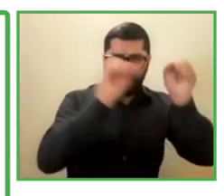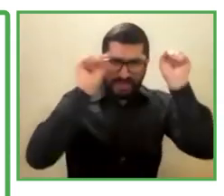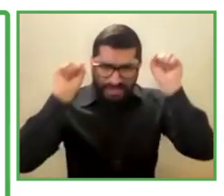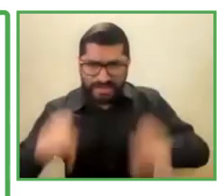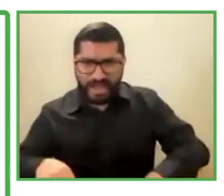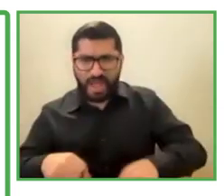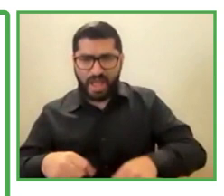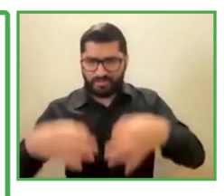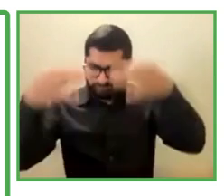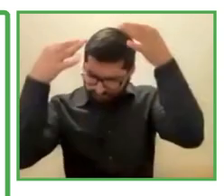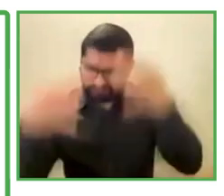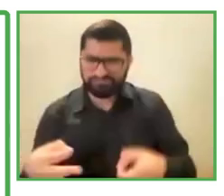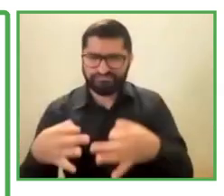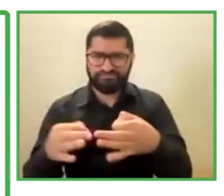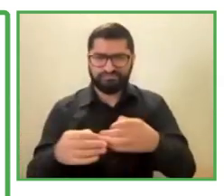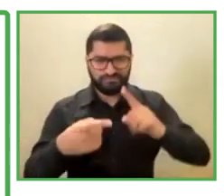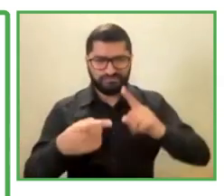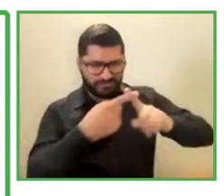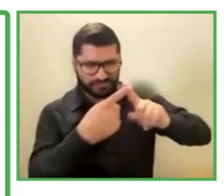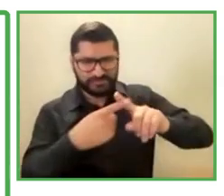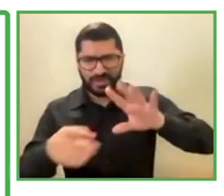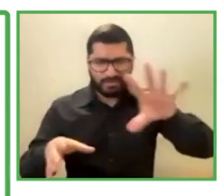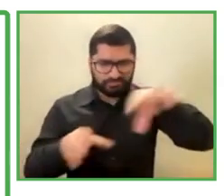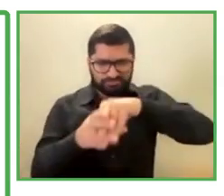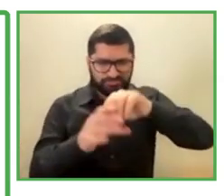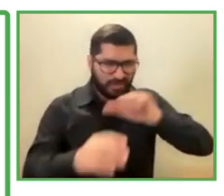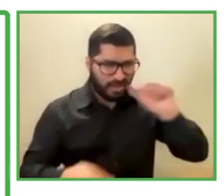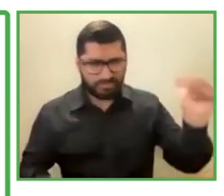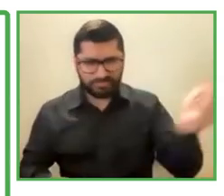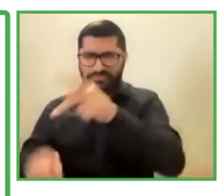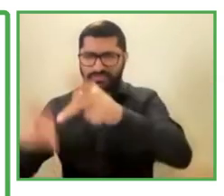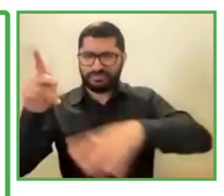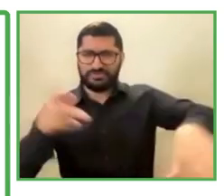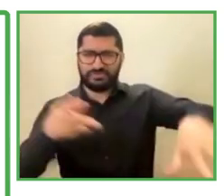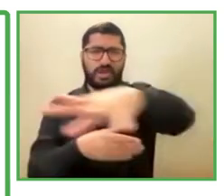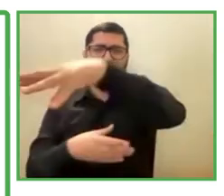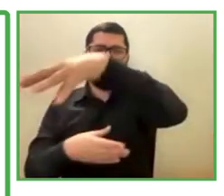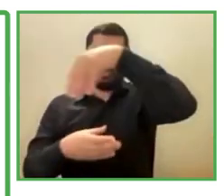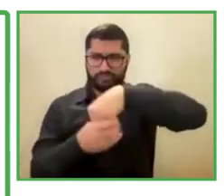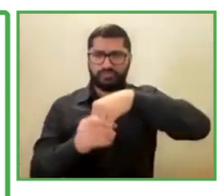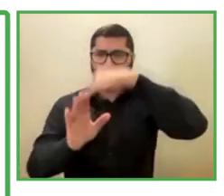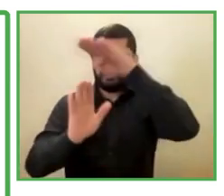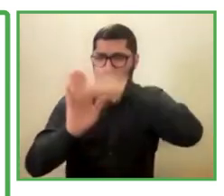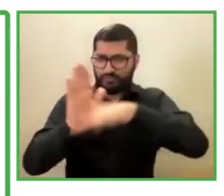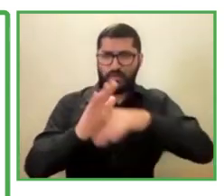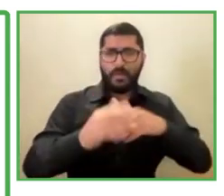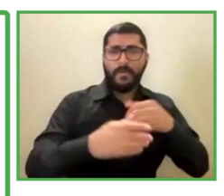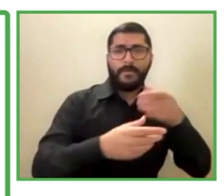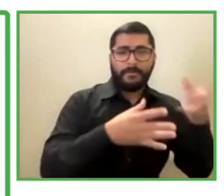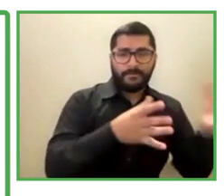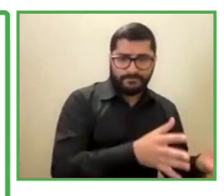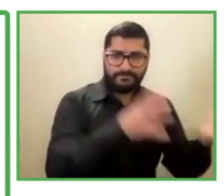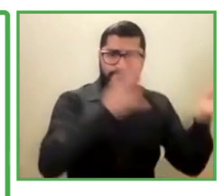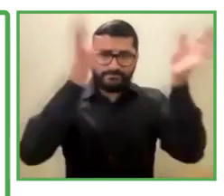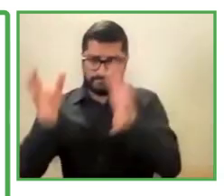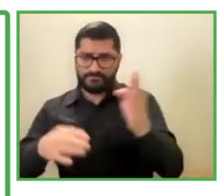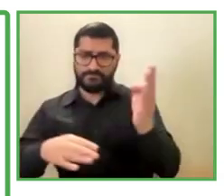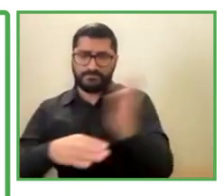and our board is to guarantee the participation of all our clients, providers, collaborators, and their families